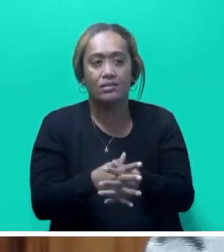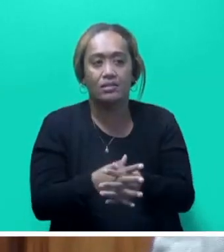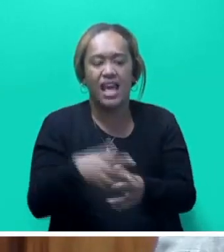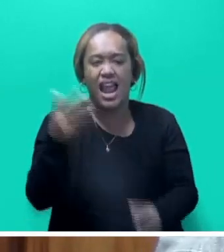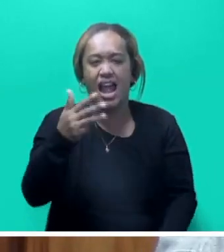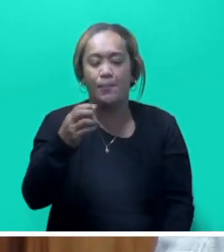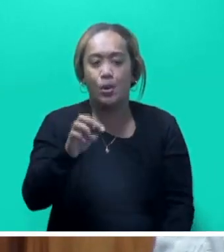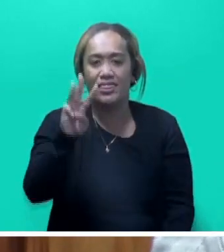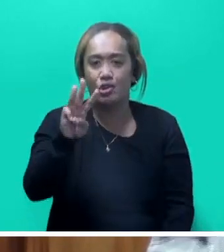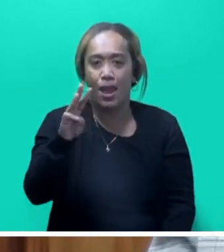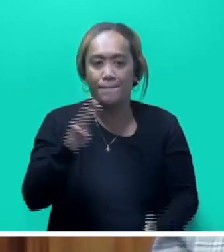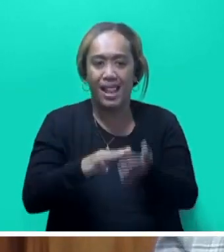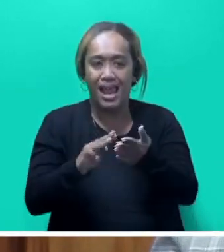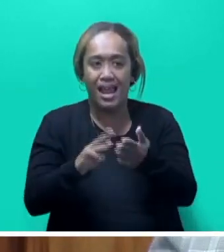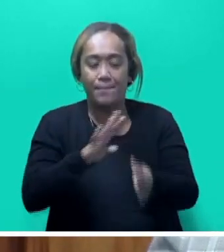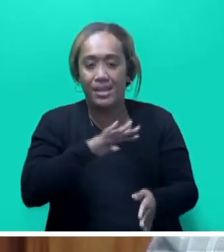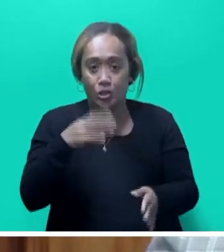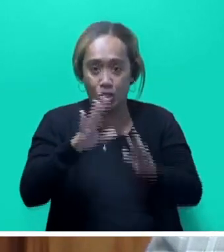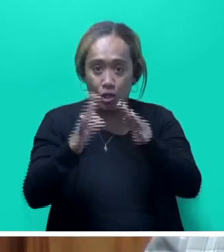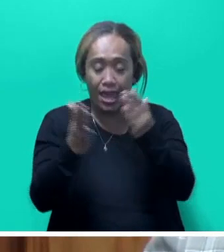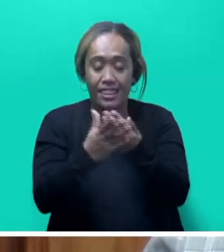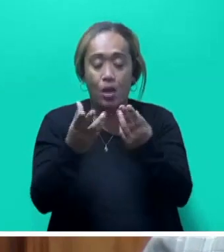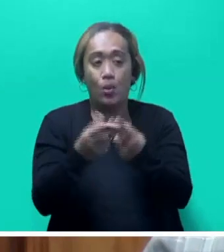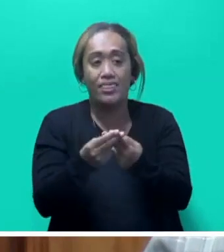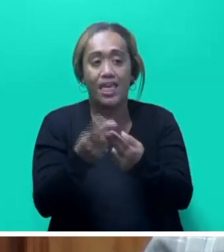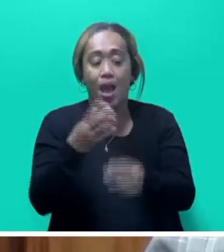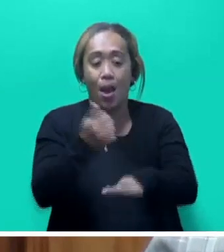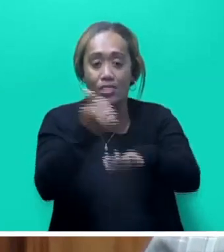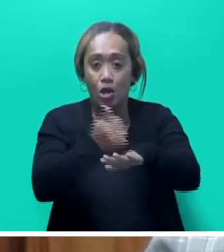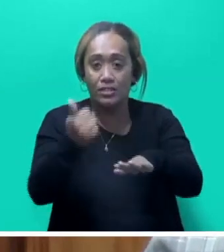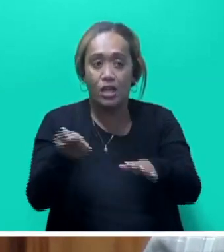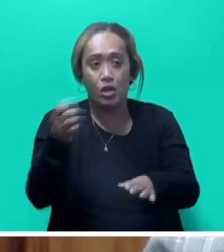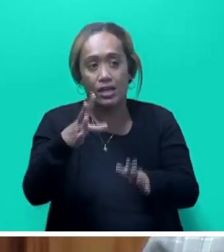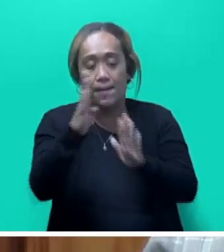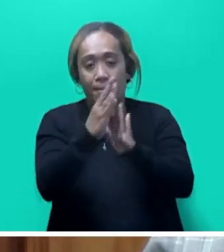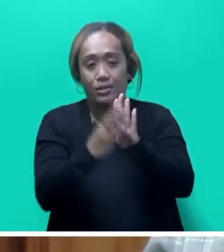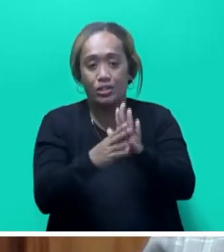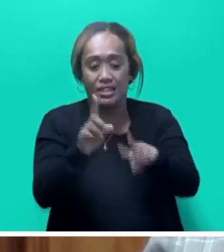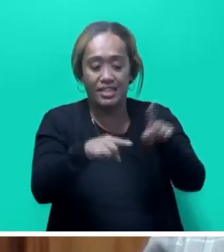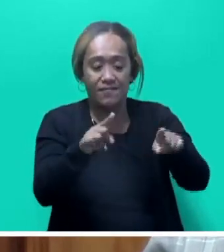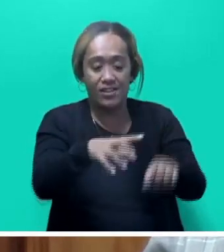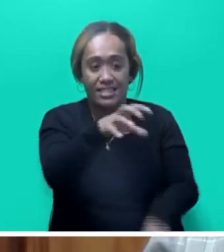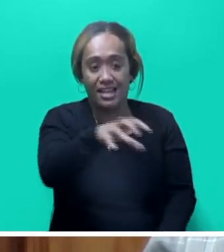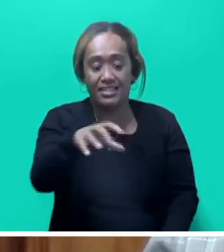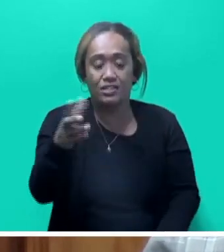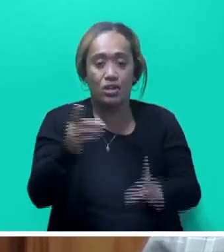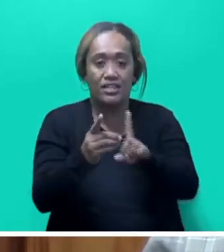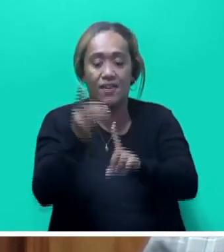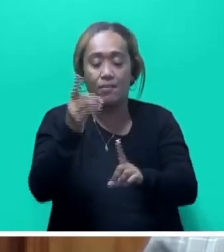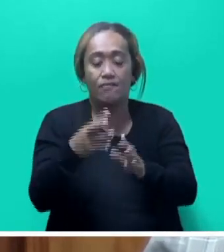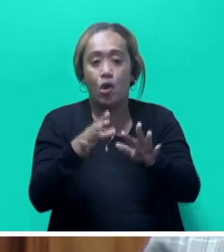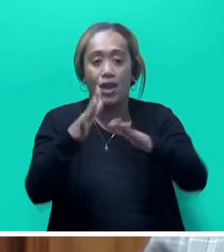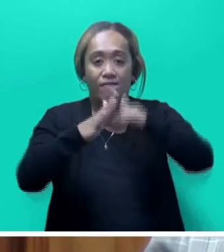.3 million. The Ministry, together with our statutory authorities, received budget in the different sectors to enable the development of infrastructure.